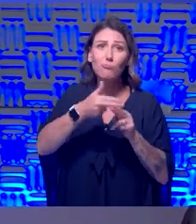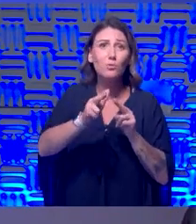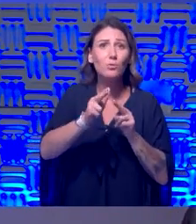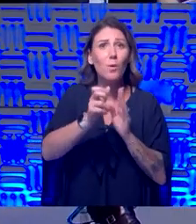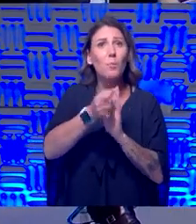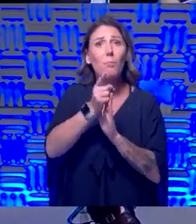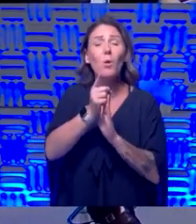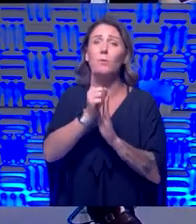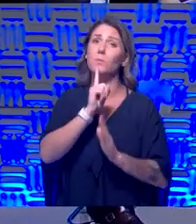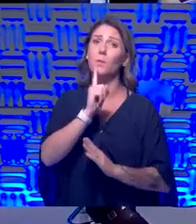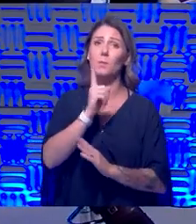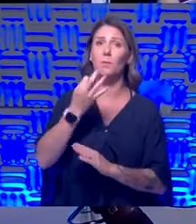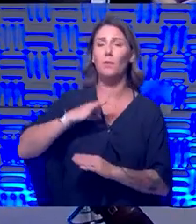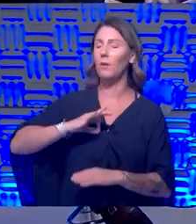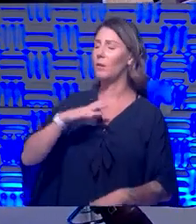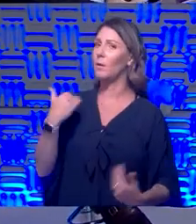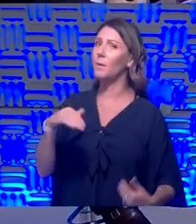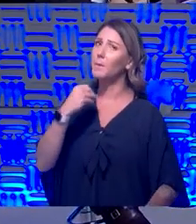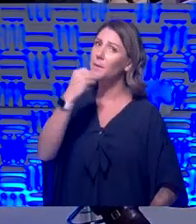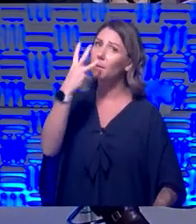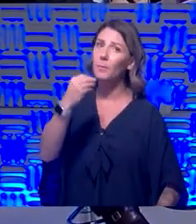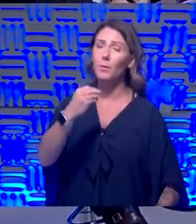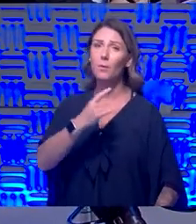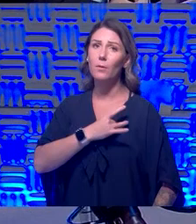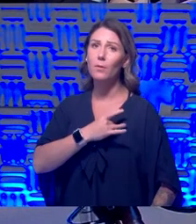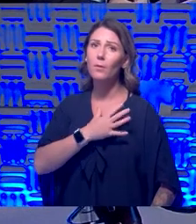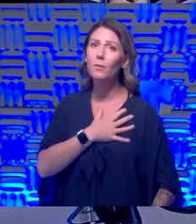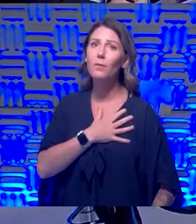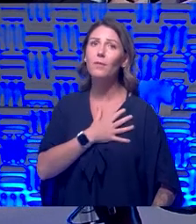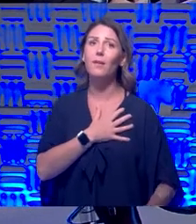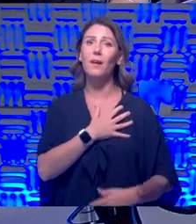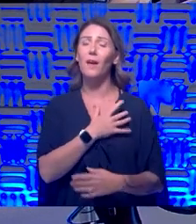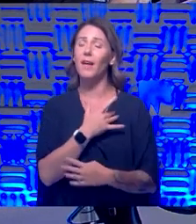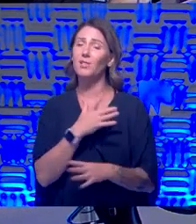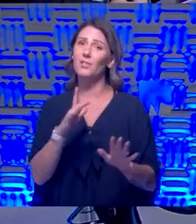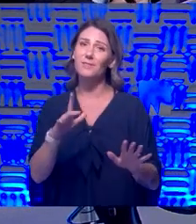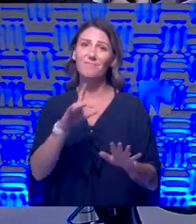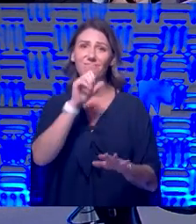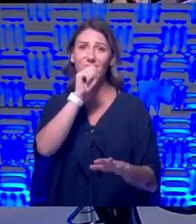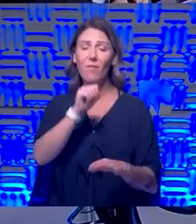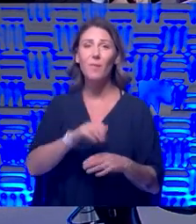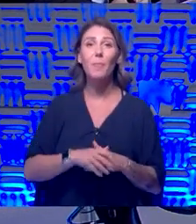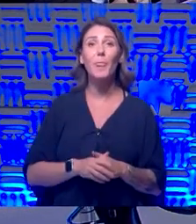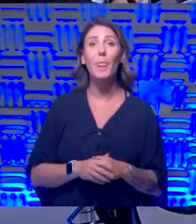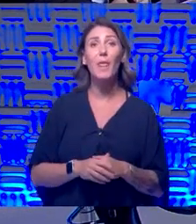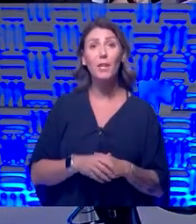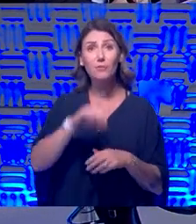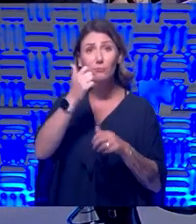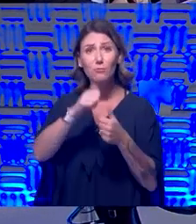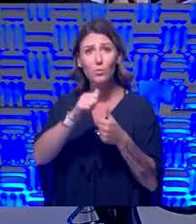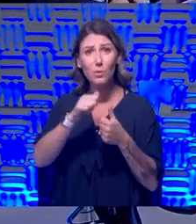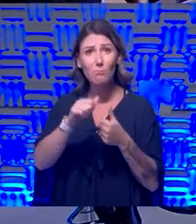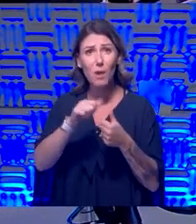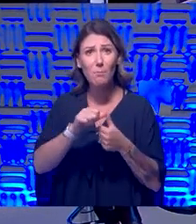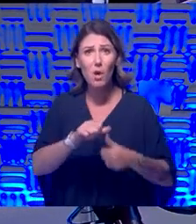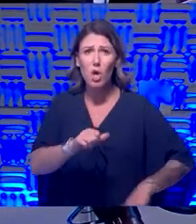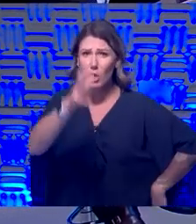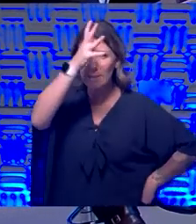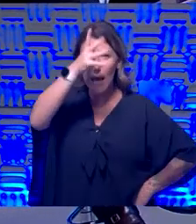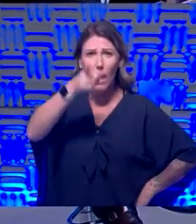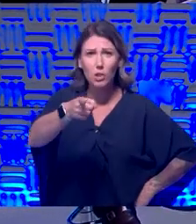beneficial. Yeah. That's beautifully said. I love this story tell right now. I guess I'll tell you that. Hey, do you remember what dad you've told that 1